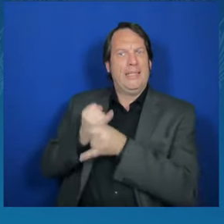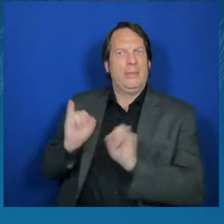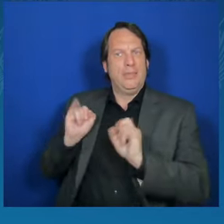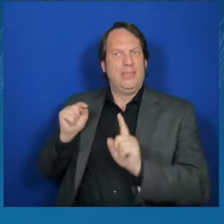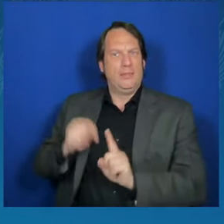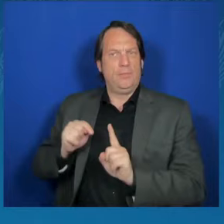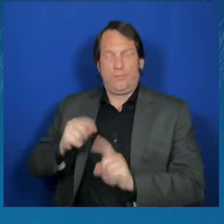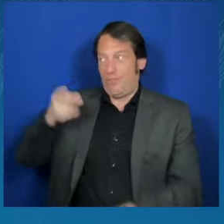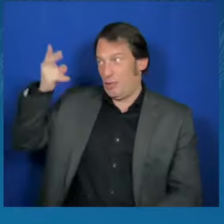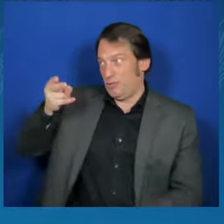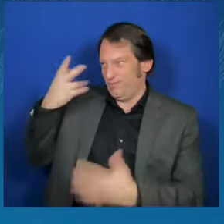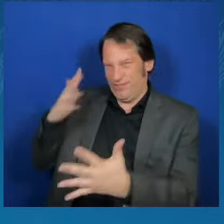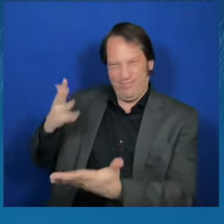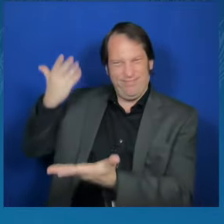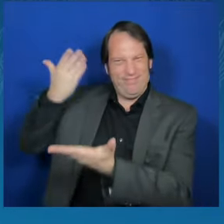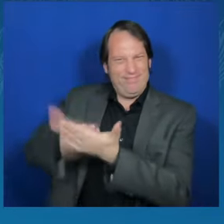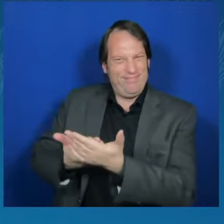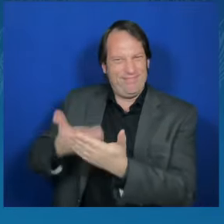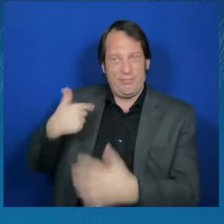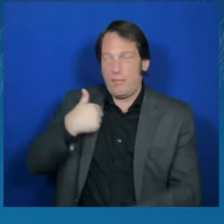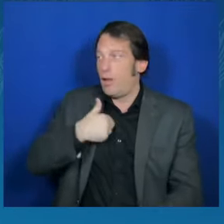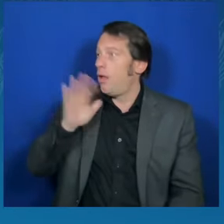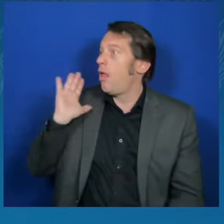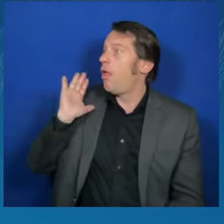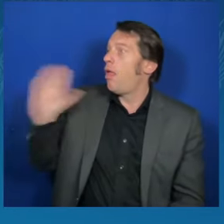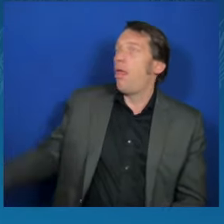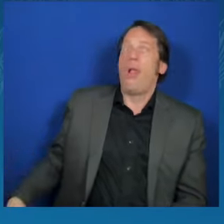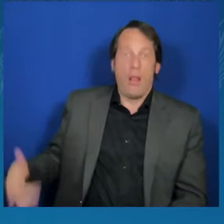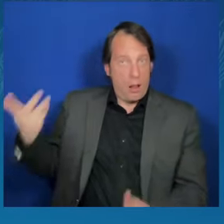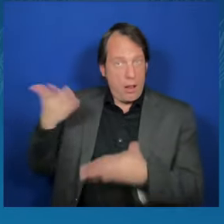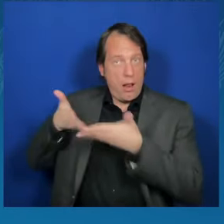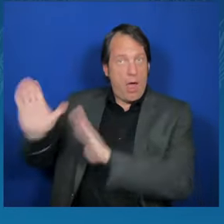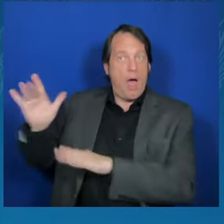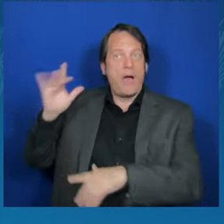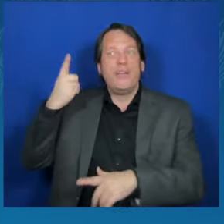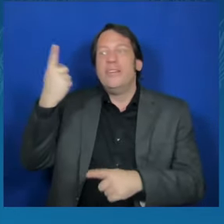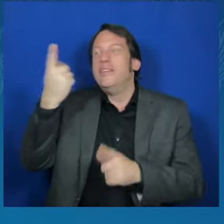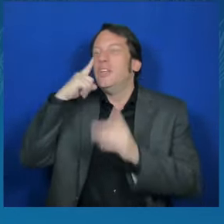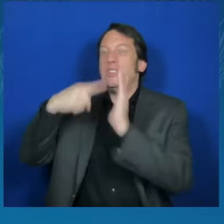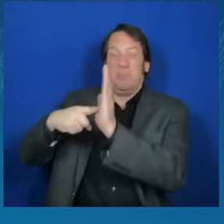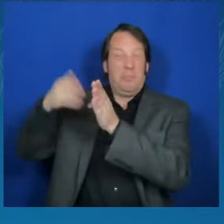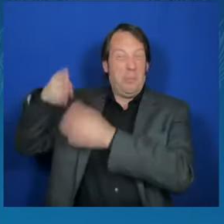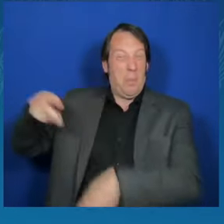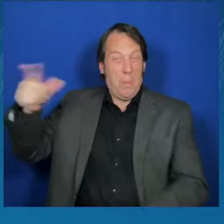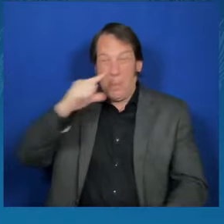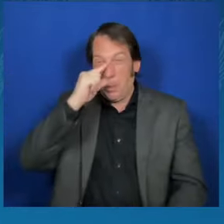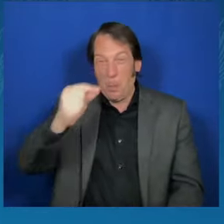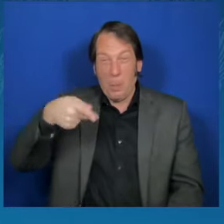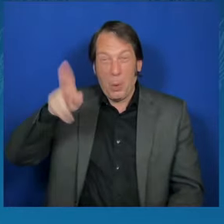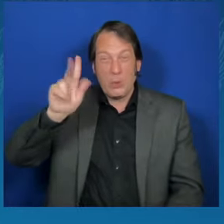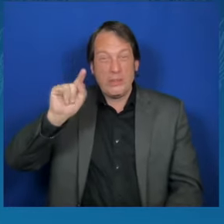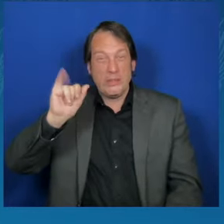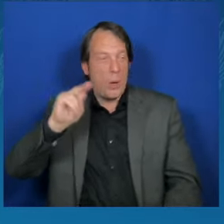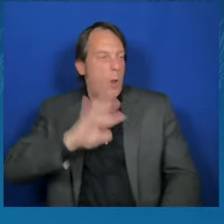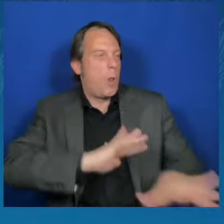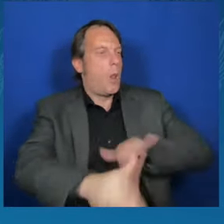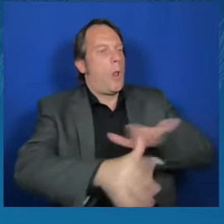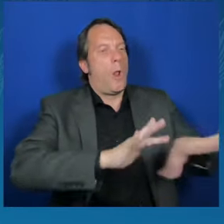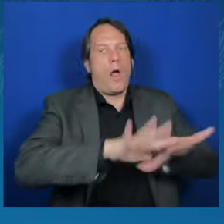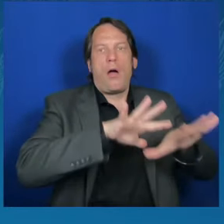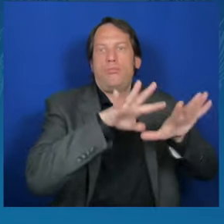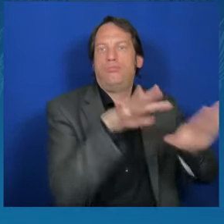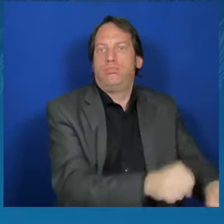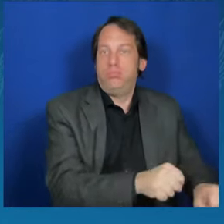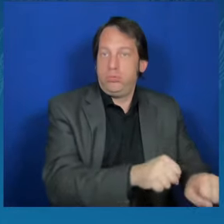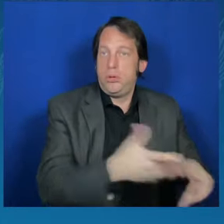going. The other would-be aggressors then become emboldened. On this trip to Munich, I